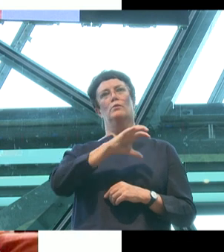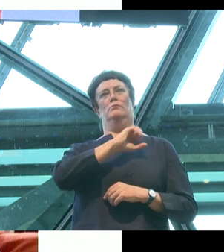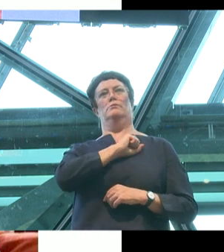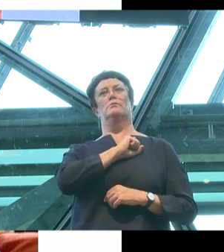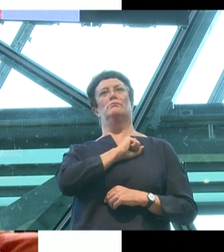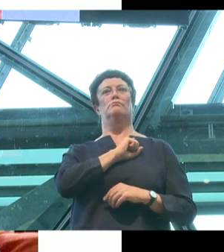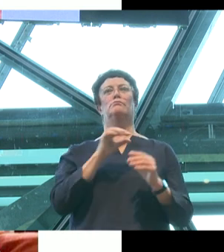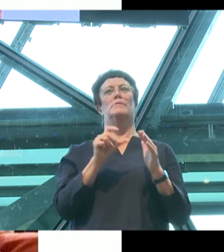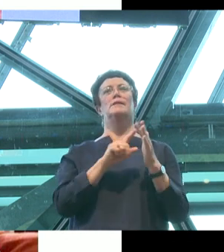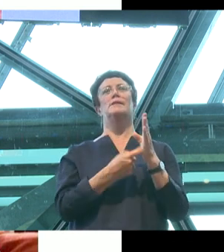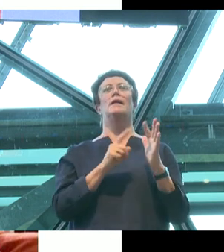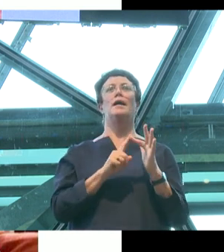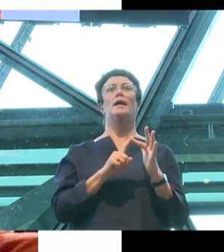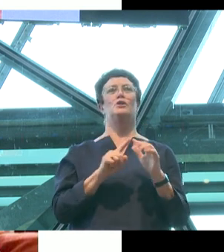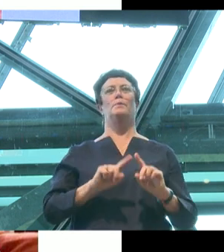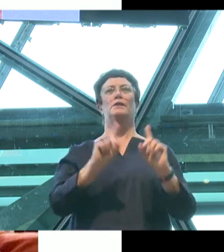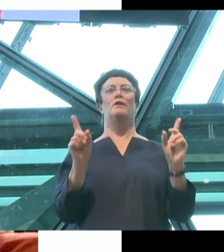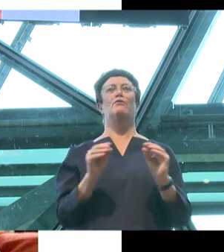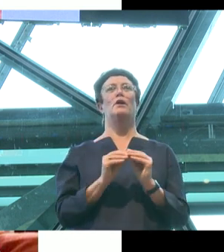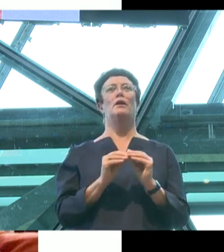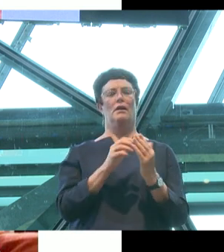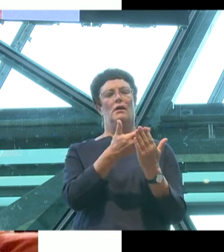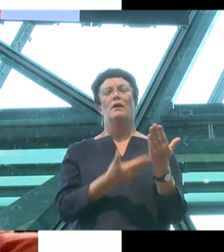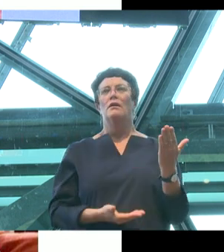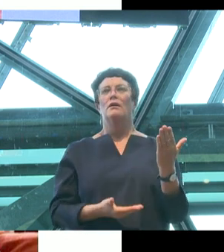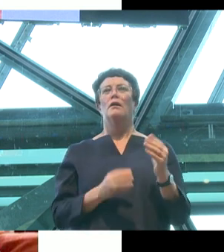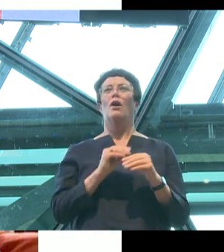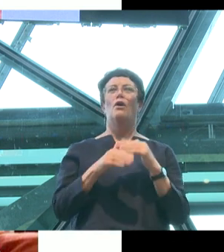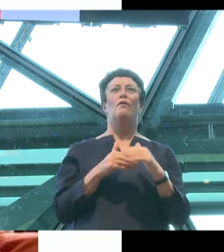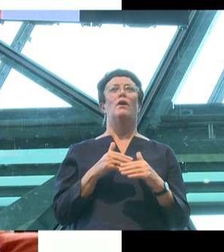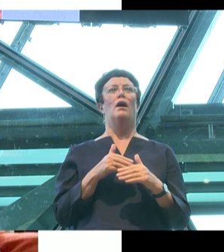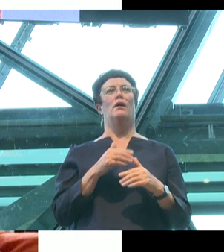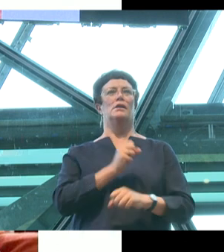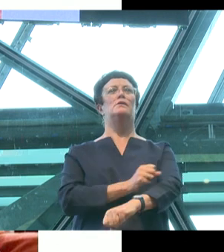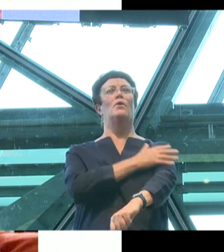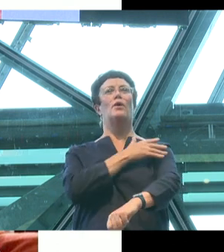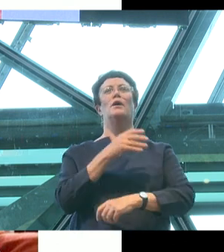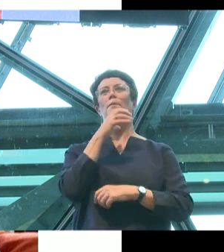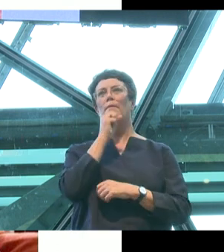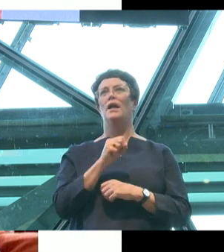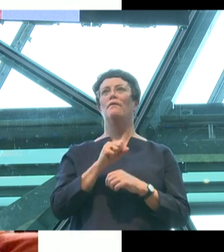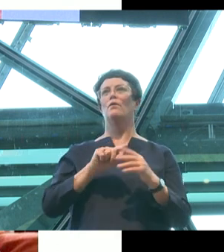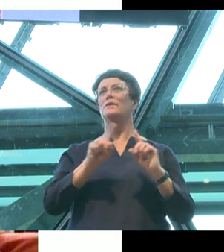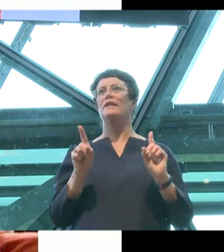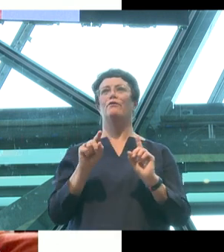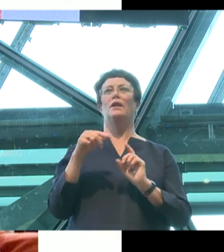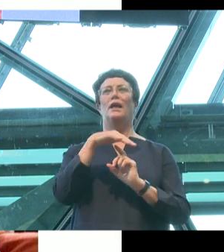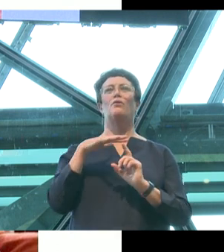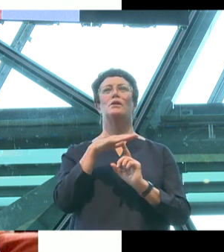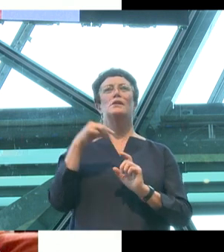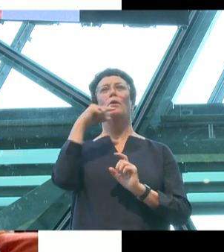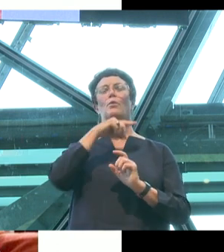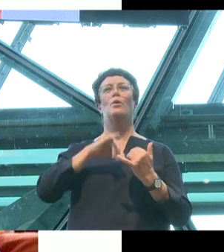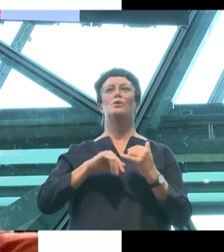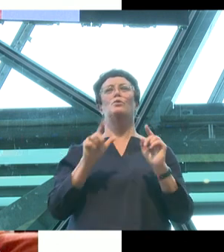It's an illustrated roll call of inspiring men from across politics, arts, activism and sports. Quote, boys who change the world